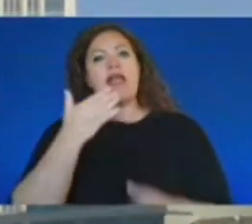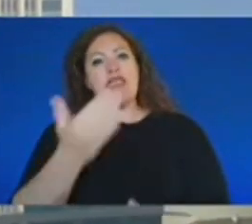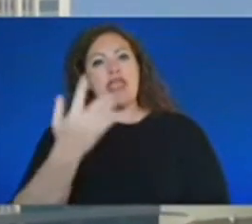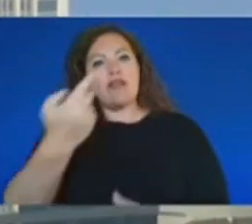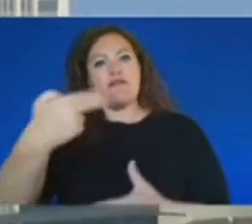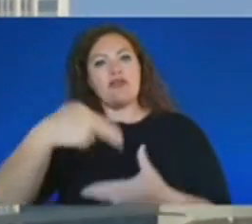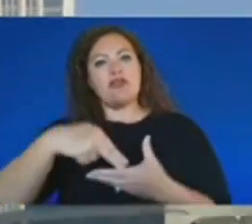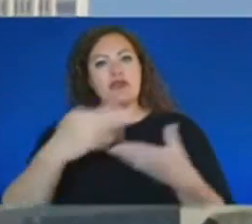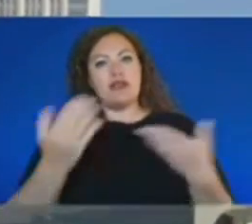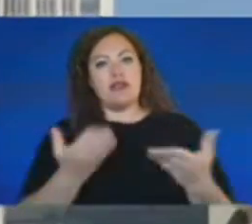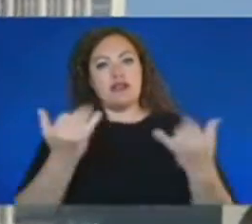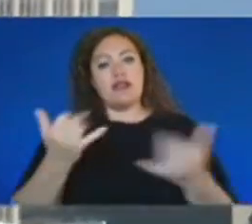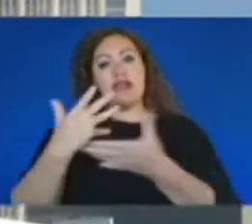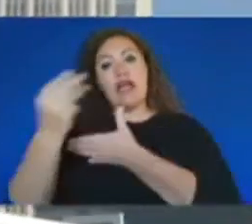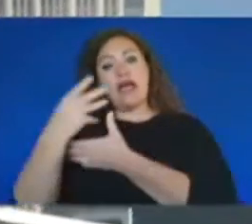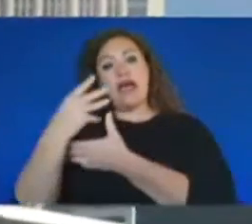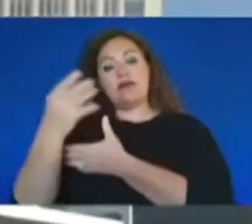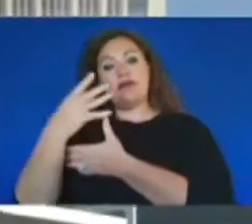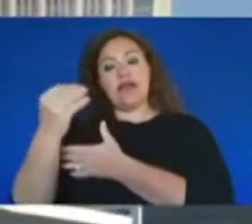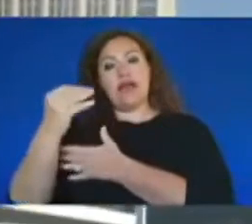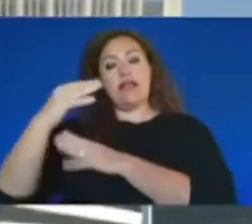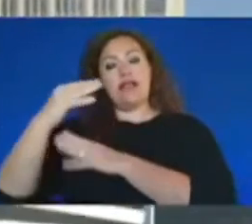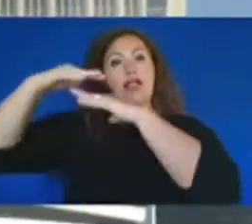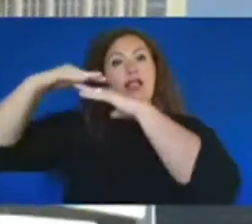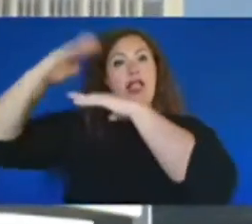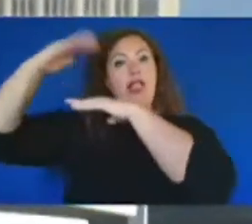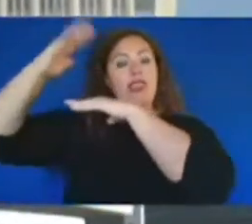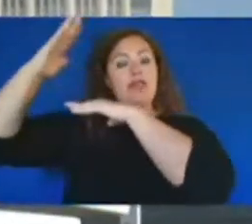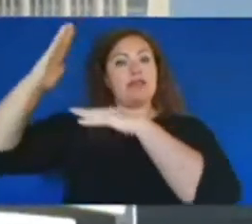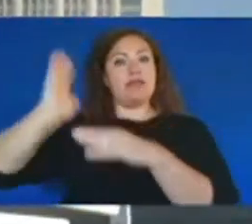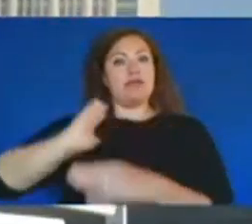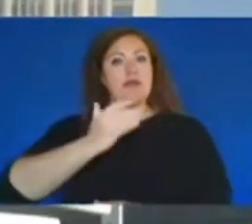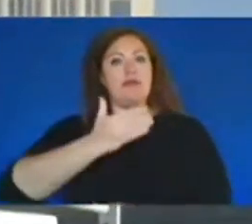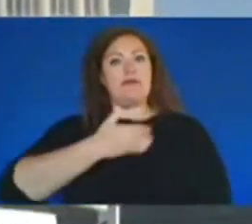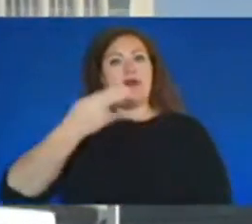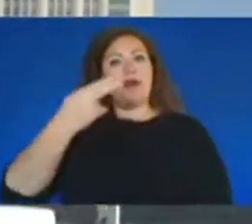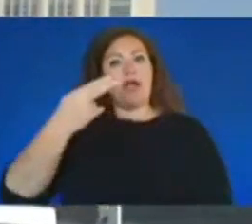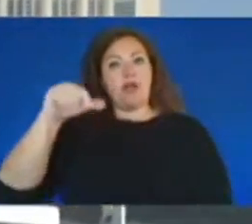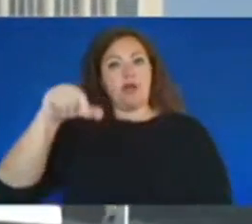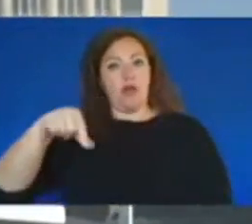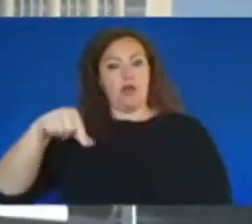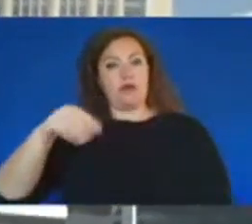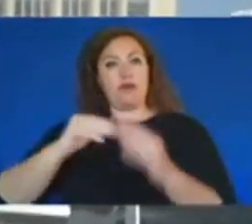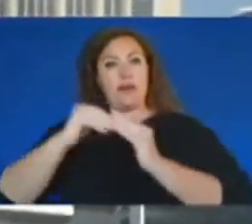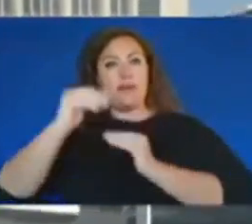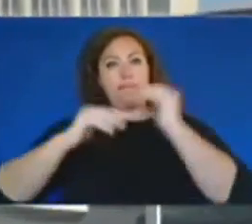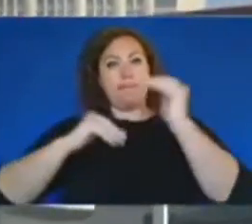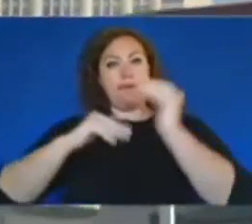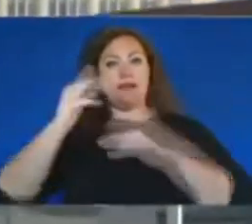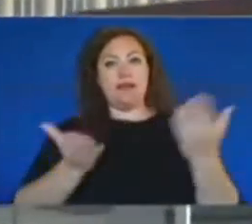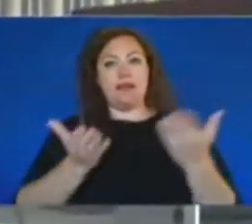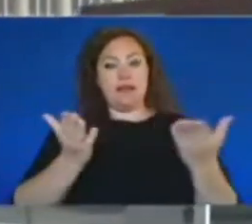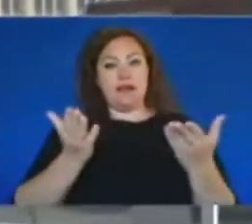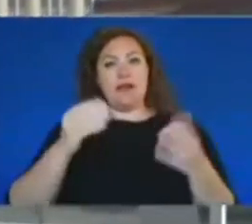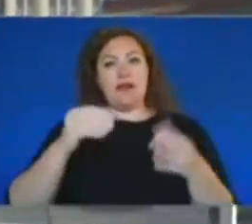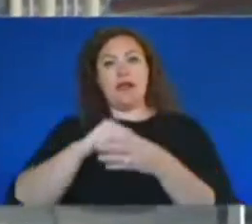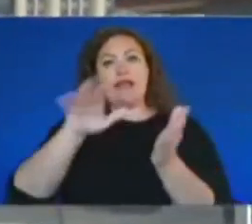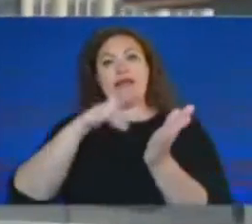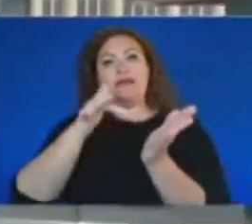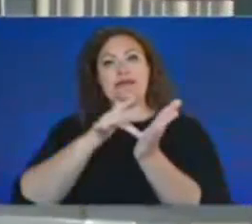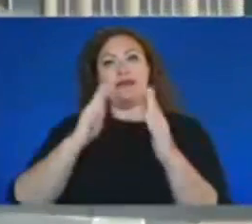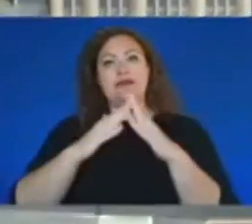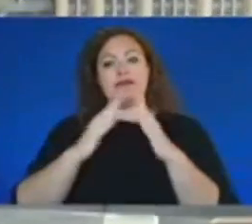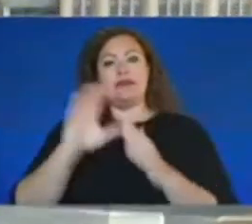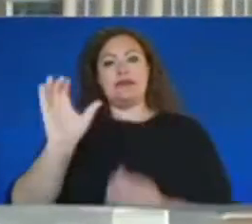outside at the top of our headquarters building here in Center City, Charlotte. My name